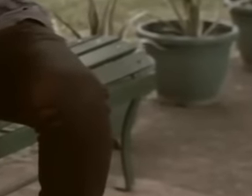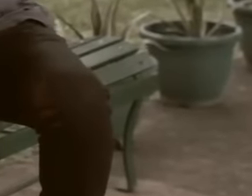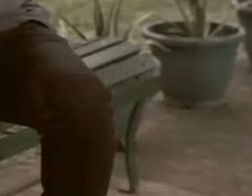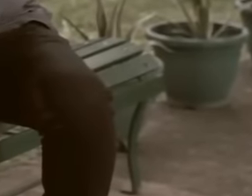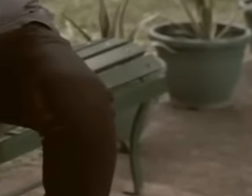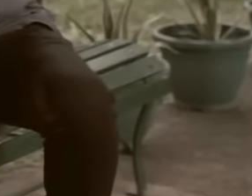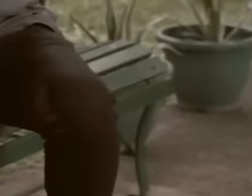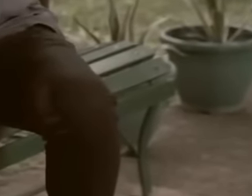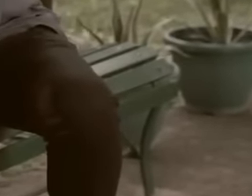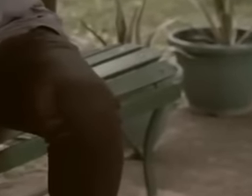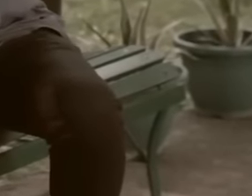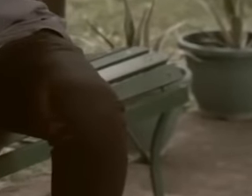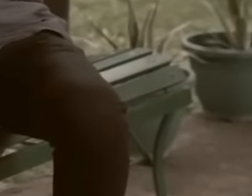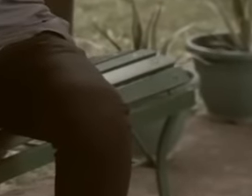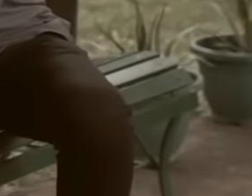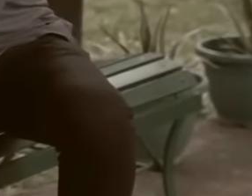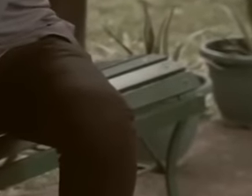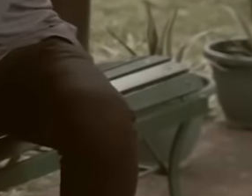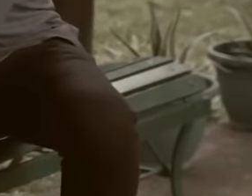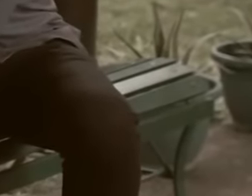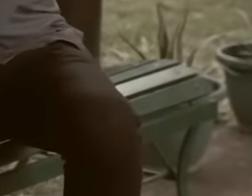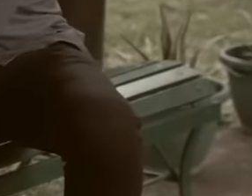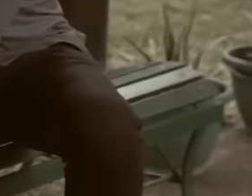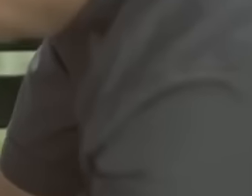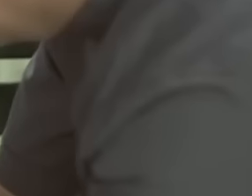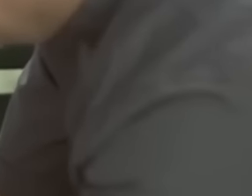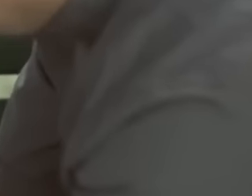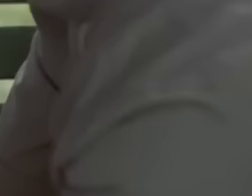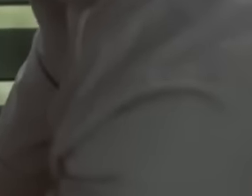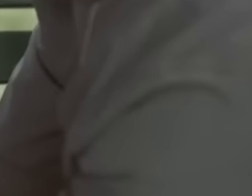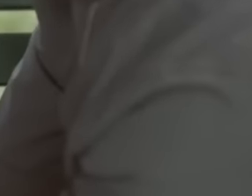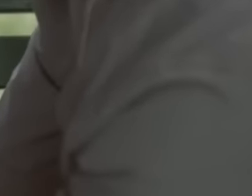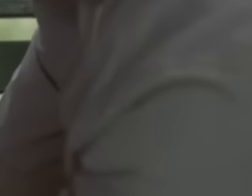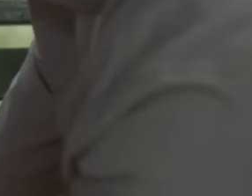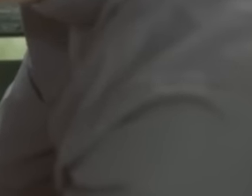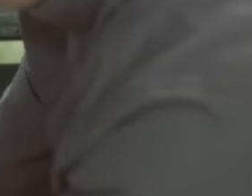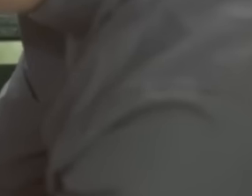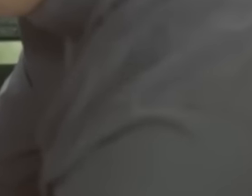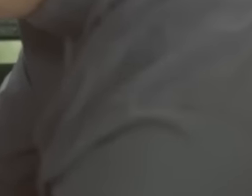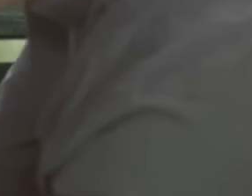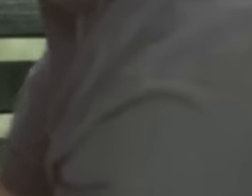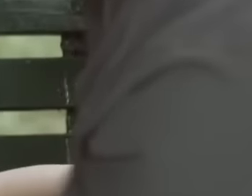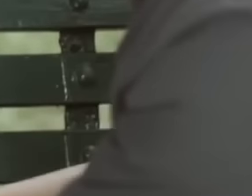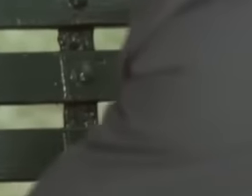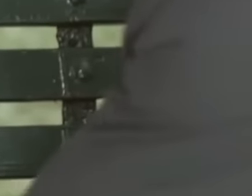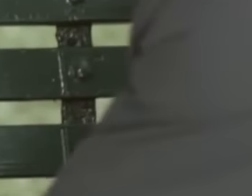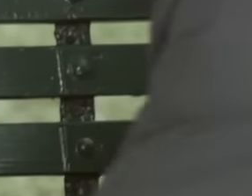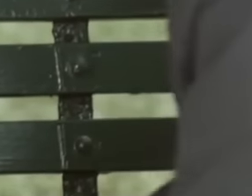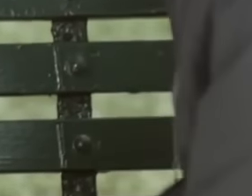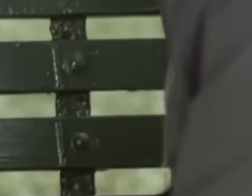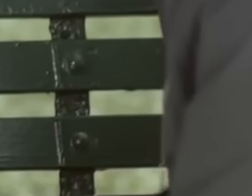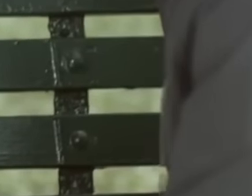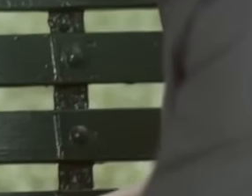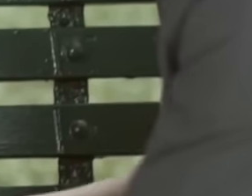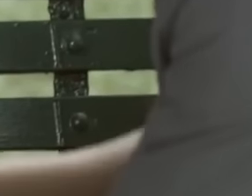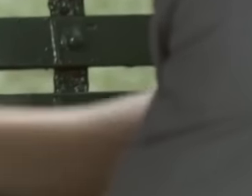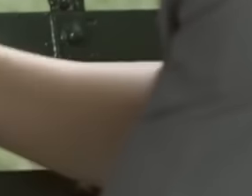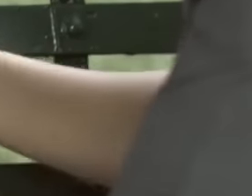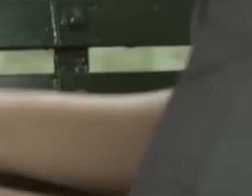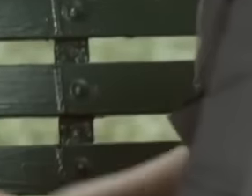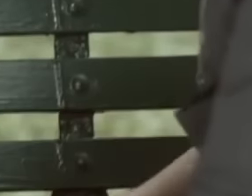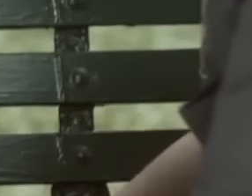Takip silim di man mapigilan